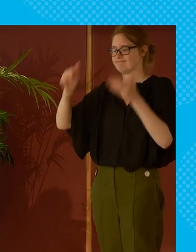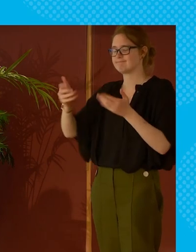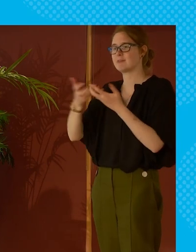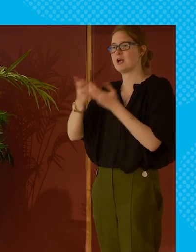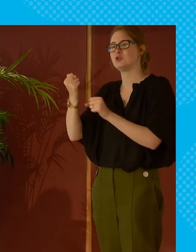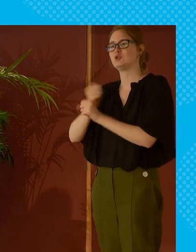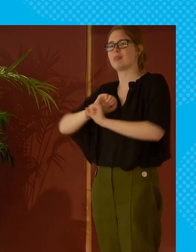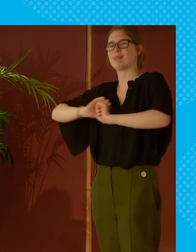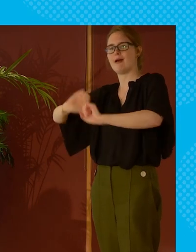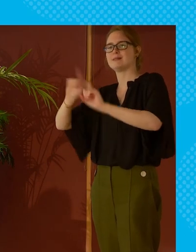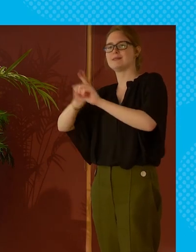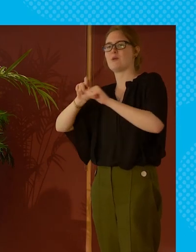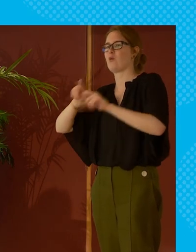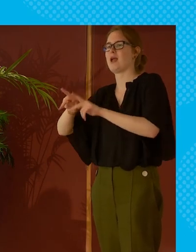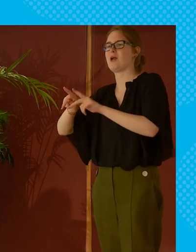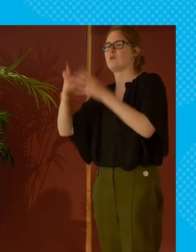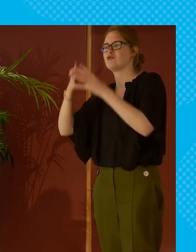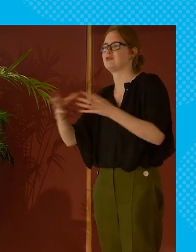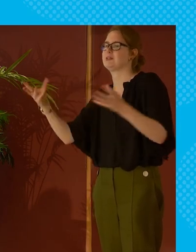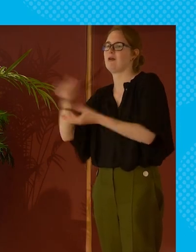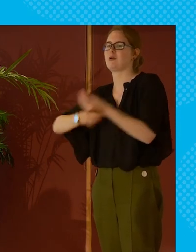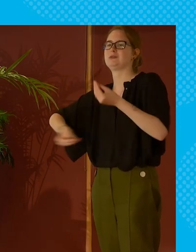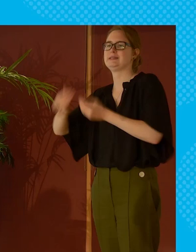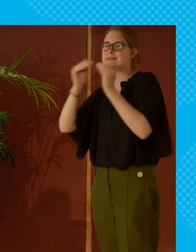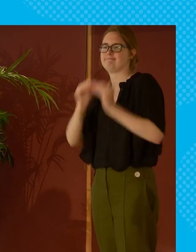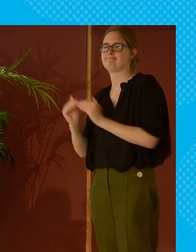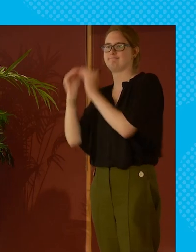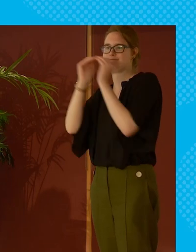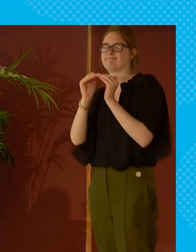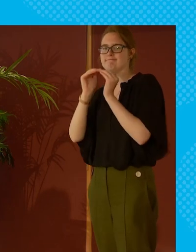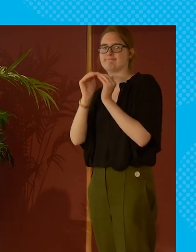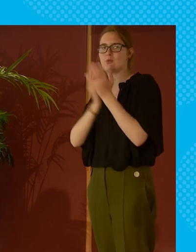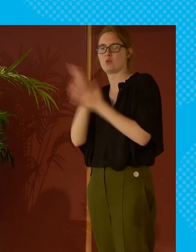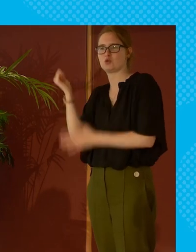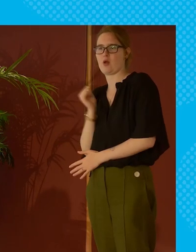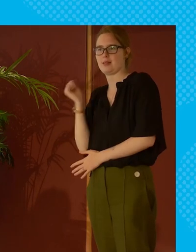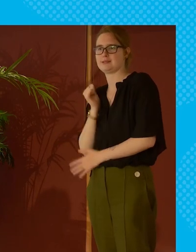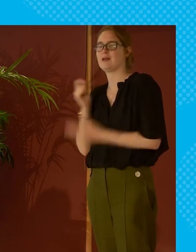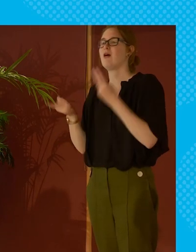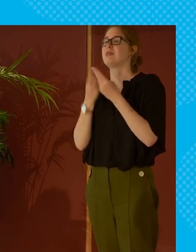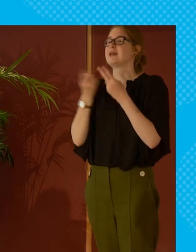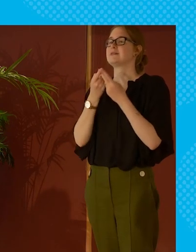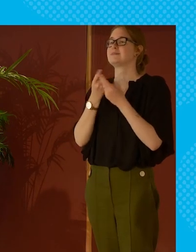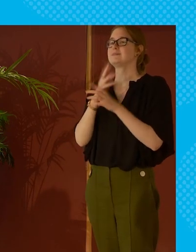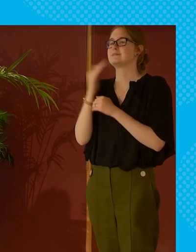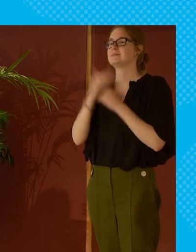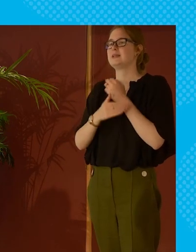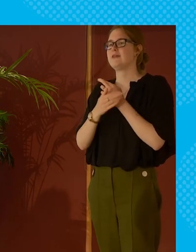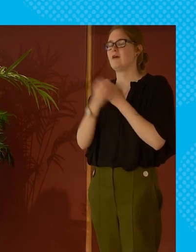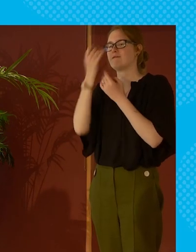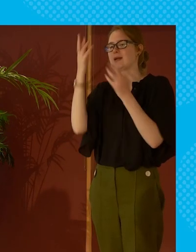should be looking at how we do that in a way that provides greater equity in scotland so that would be one another thing is